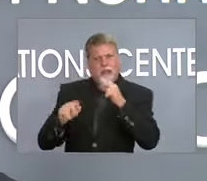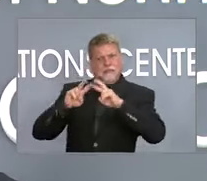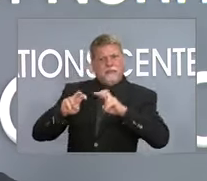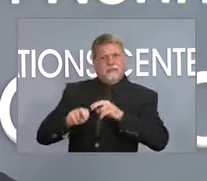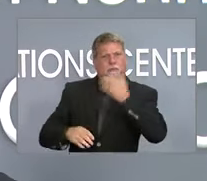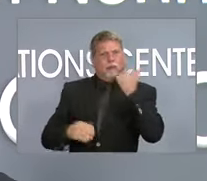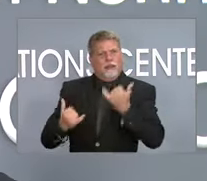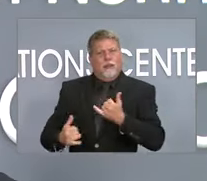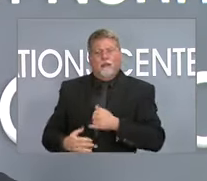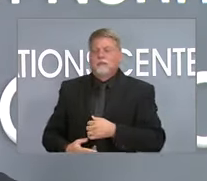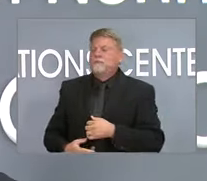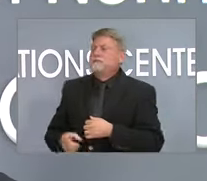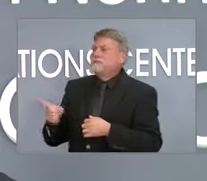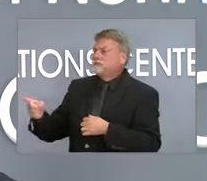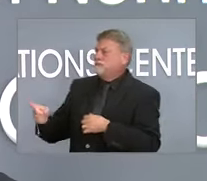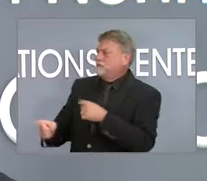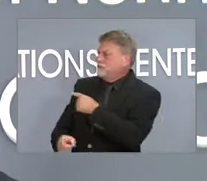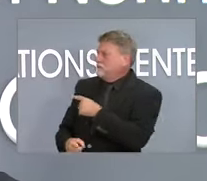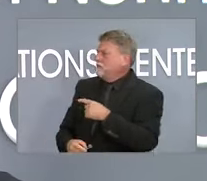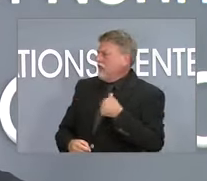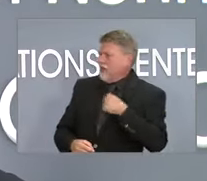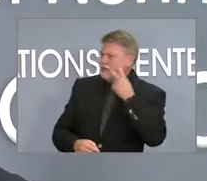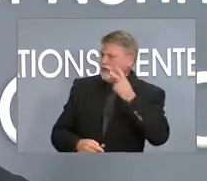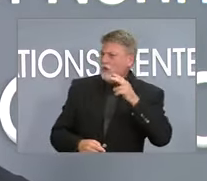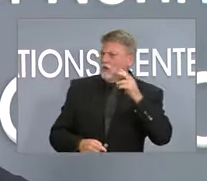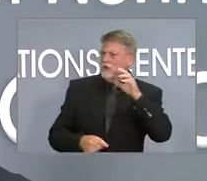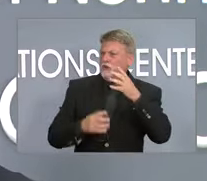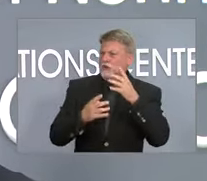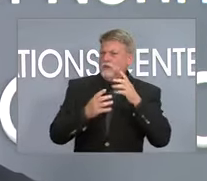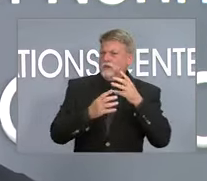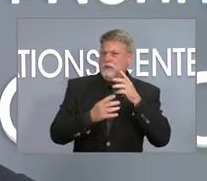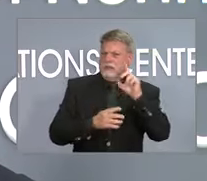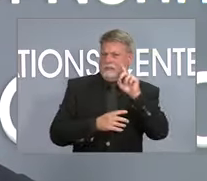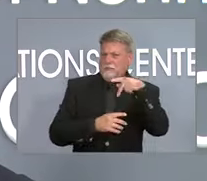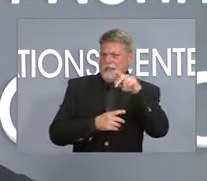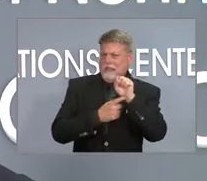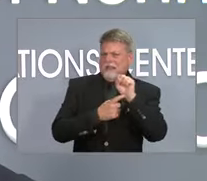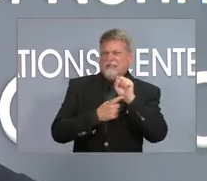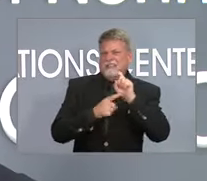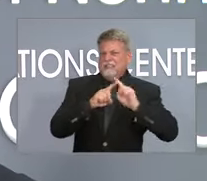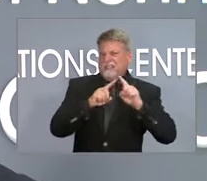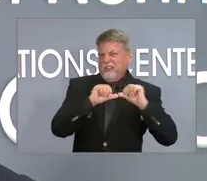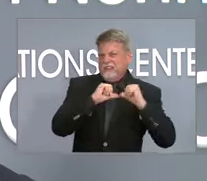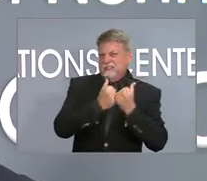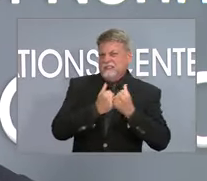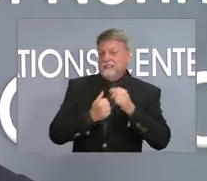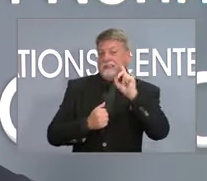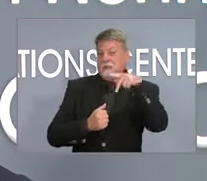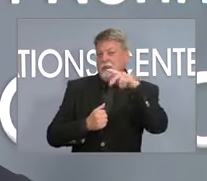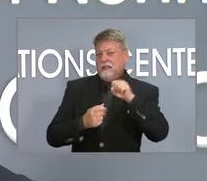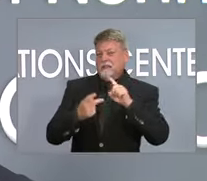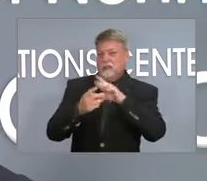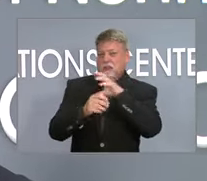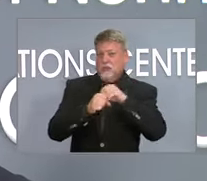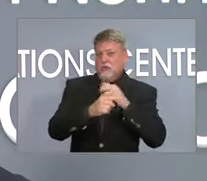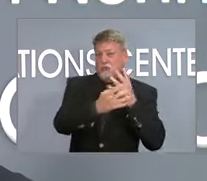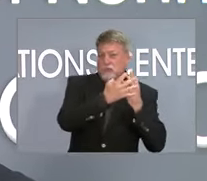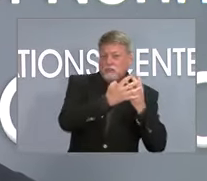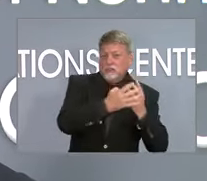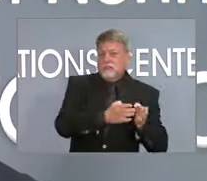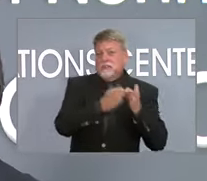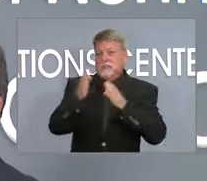that the SBI vaccine rate was pretty high. Yes. So is corrections driving the low overall DPS vaccine? It's